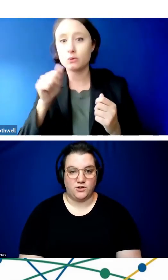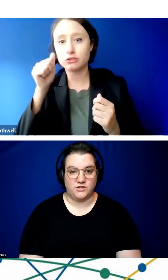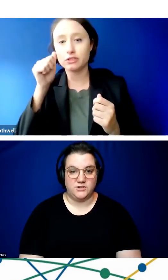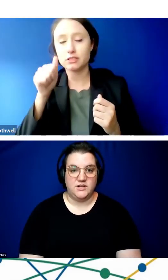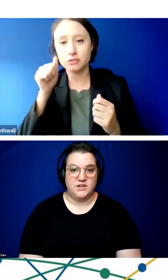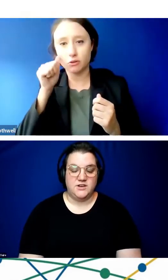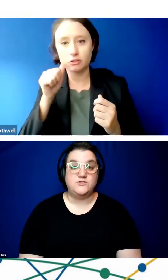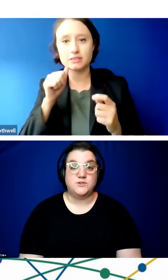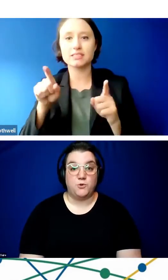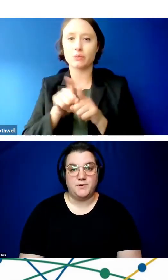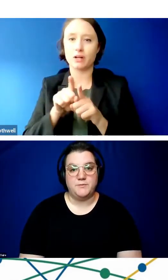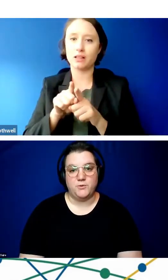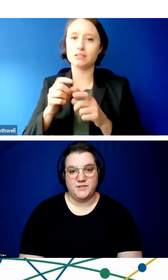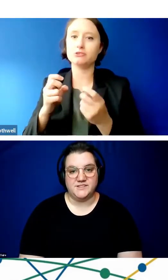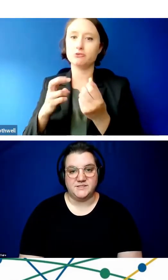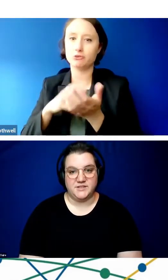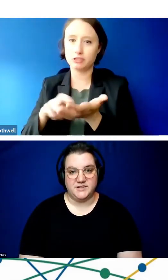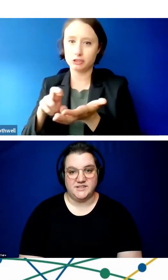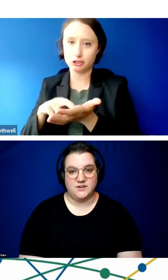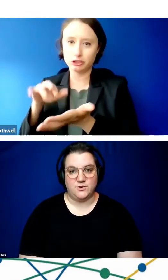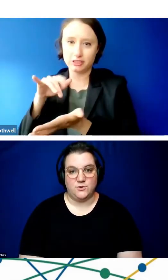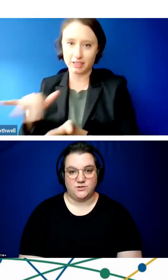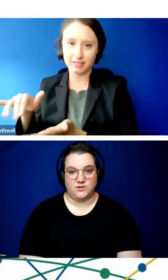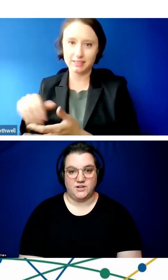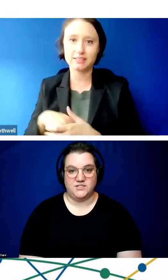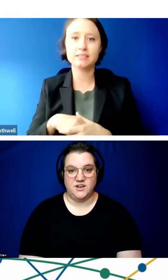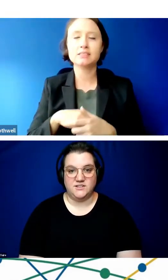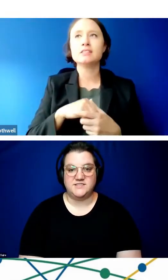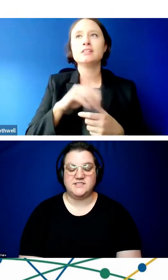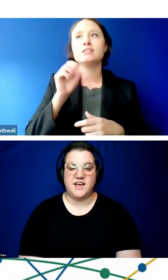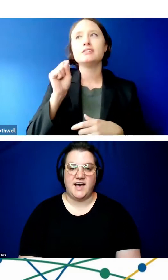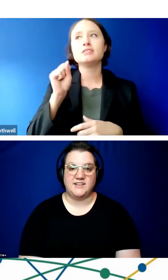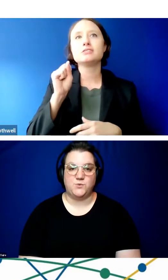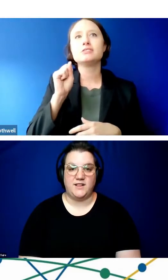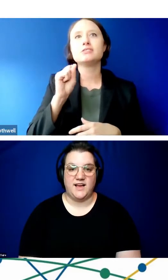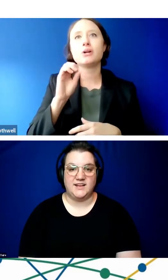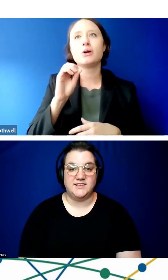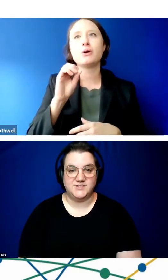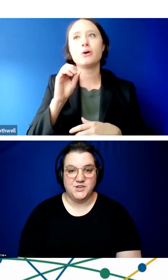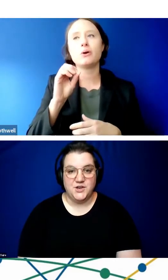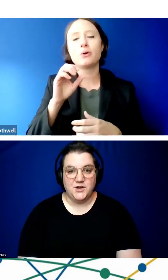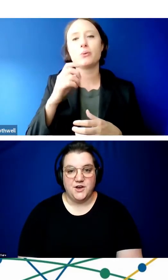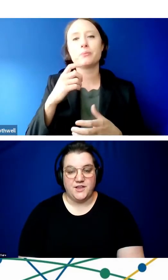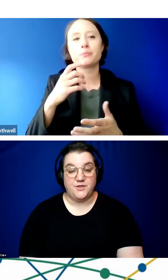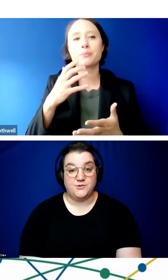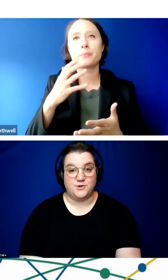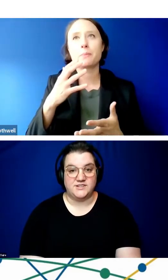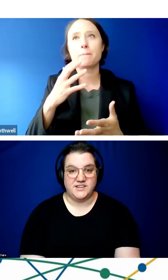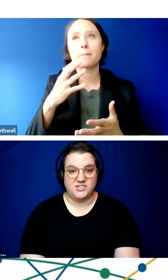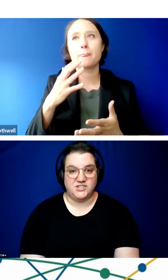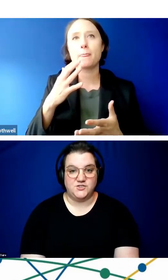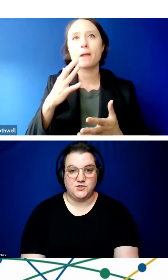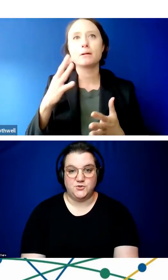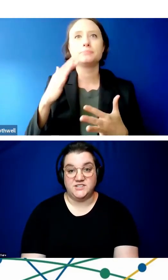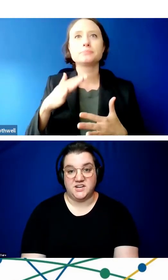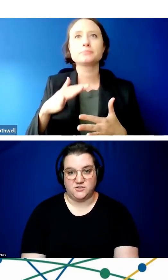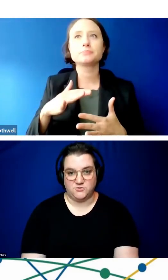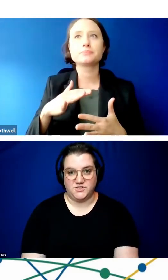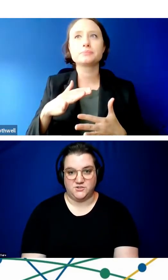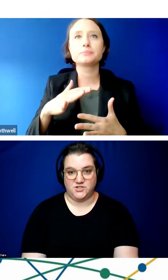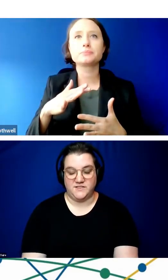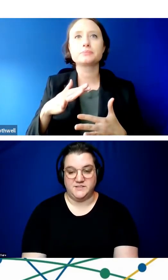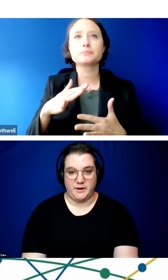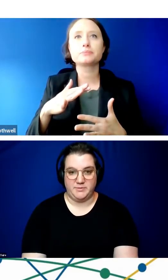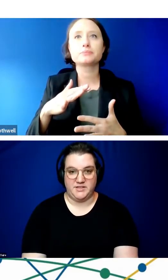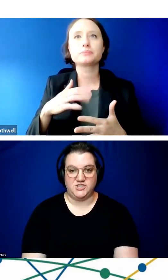support, who support people with disabilities and older adults, as well as those organizations who conduct